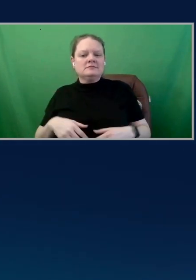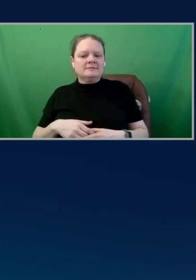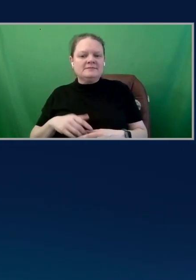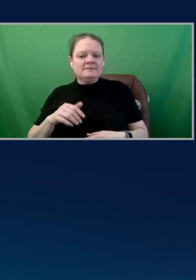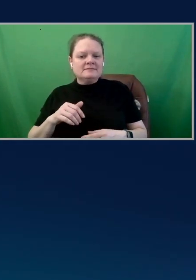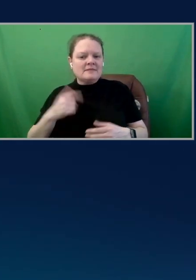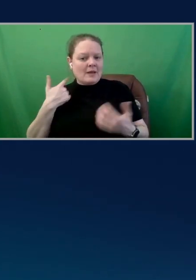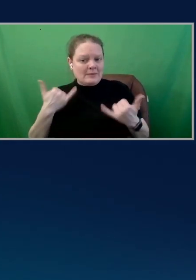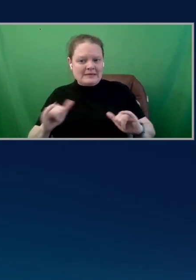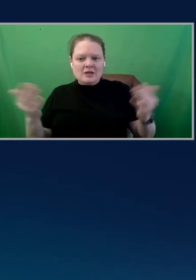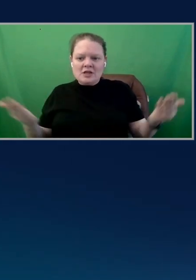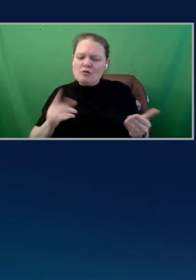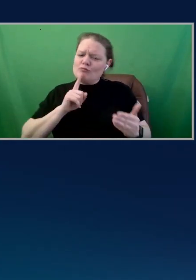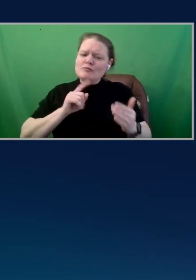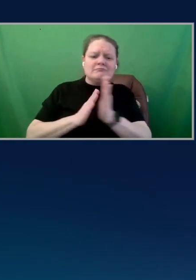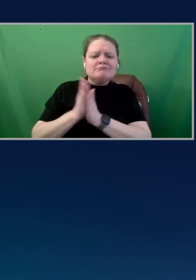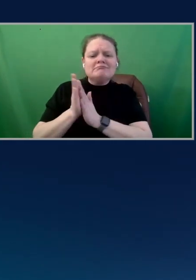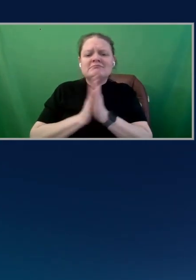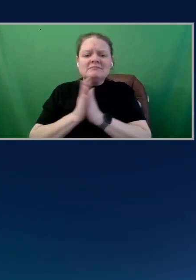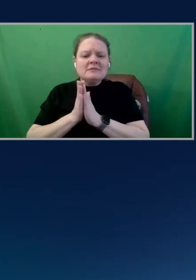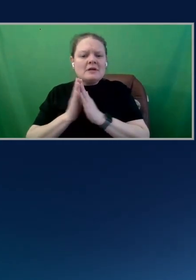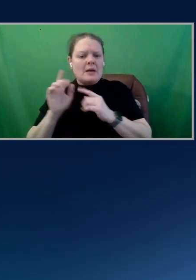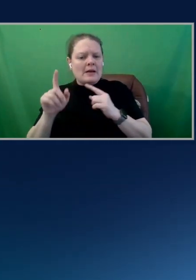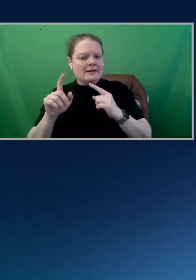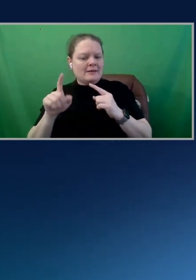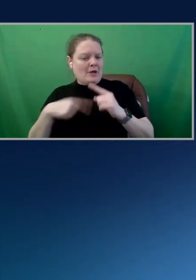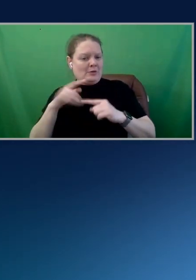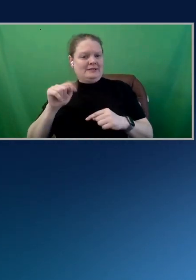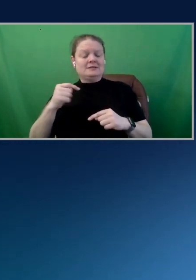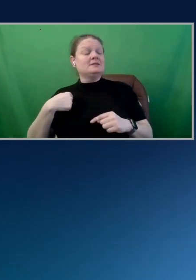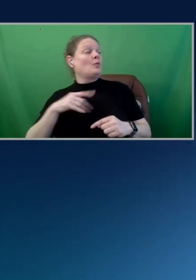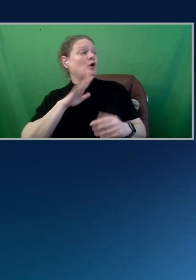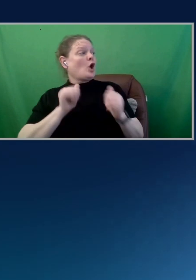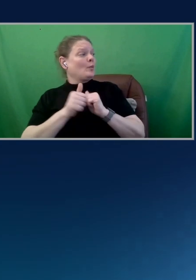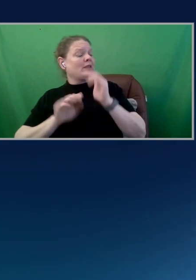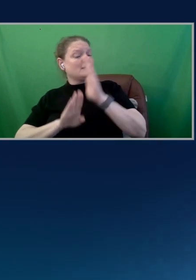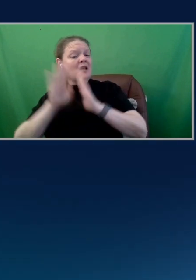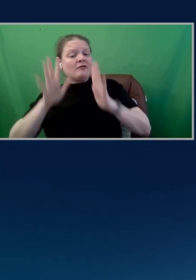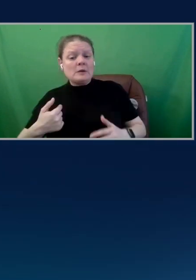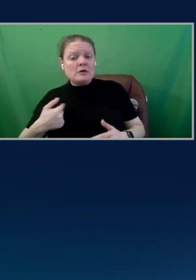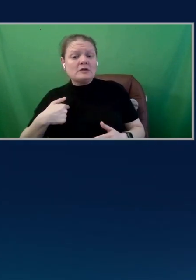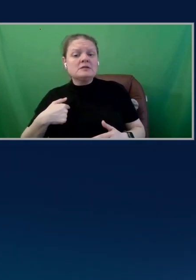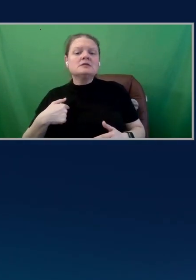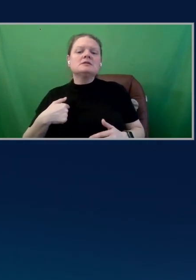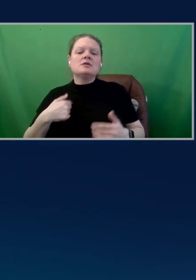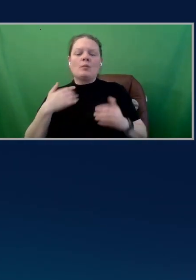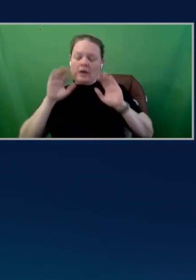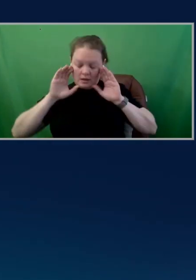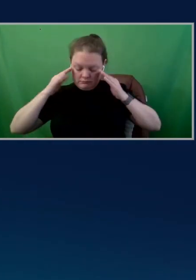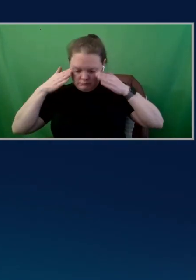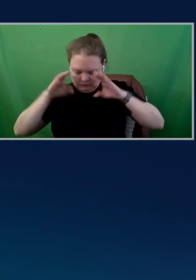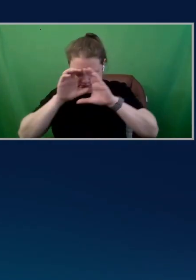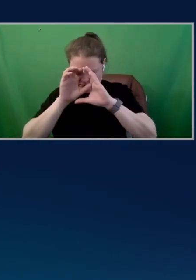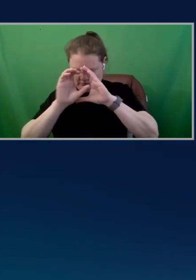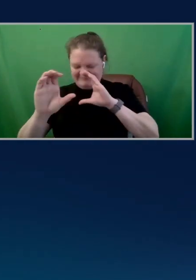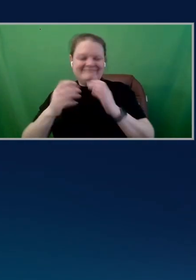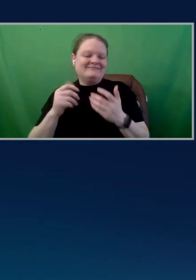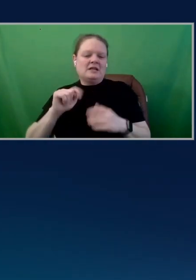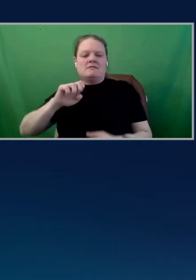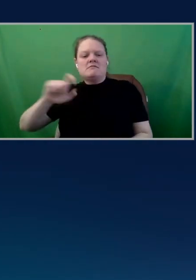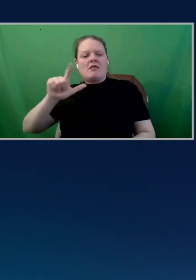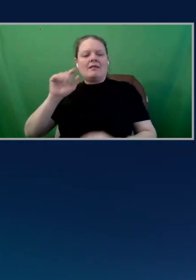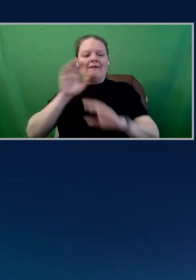I'm really passionate about the kind of things we're doing. Now, when we talk developers, Nikhil, we can get tunnel vision and, you know, I think,